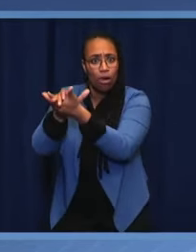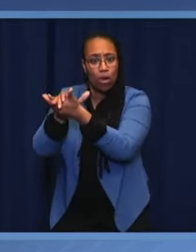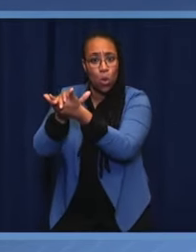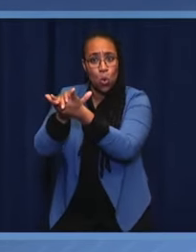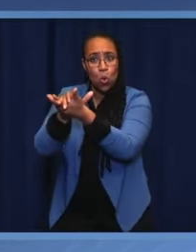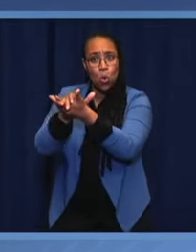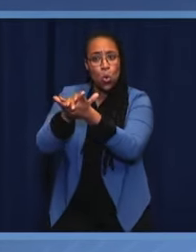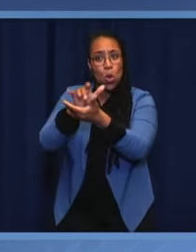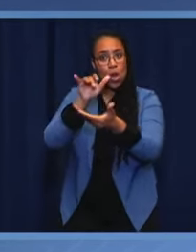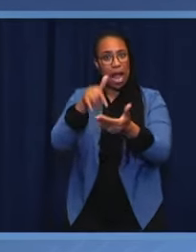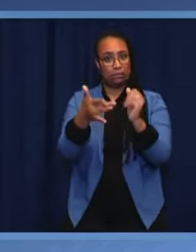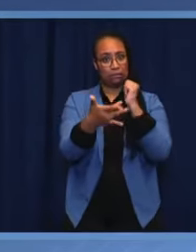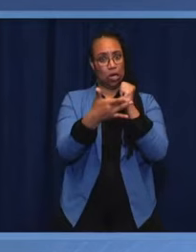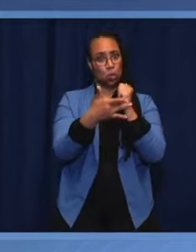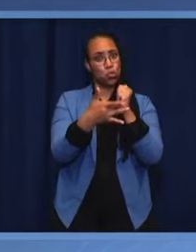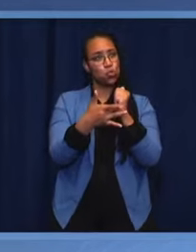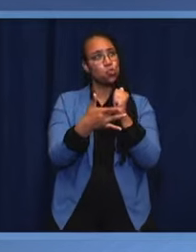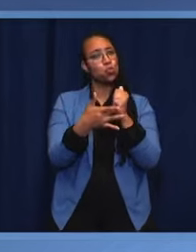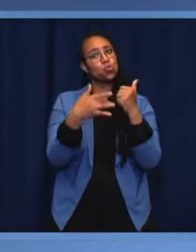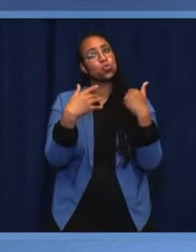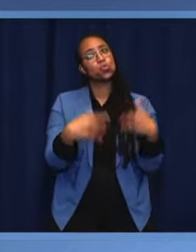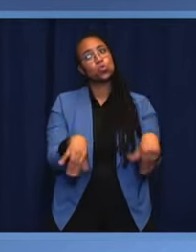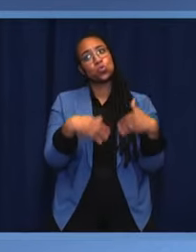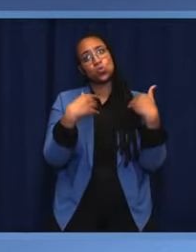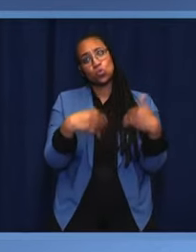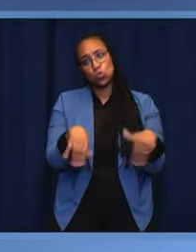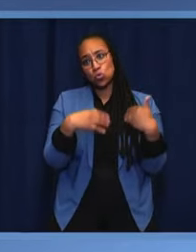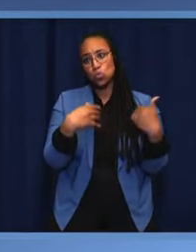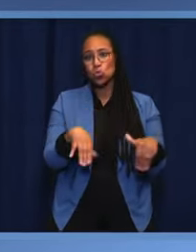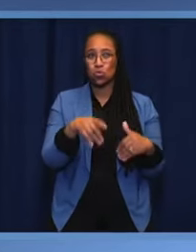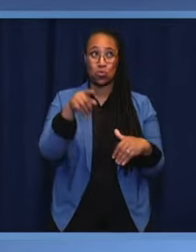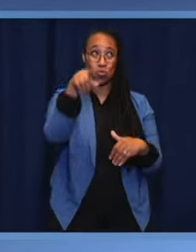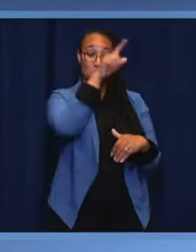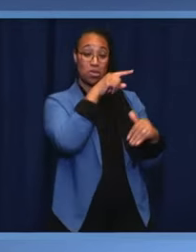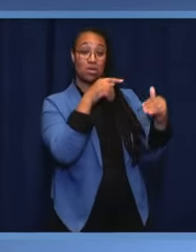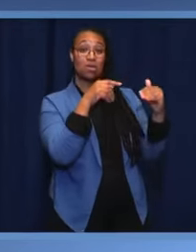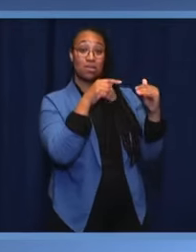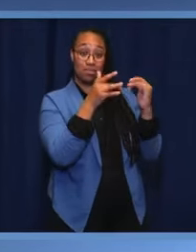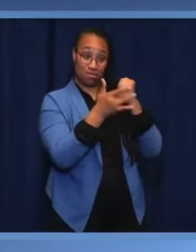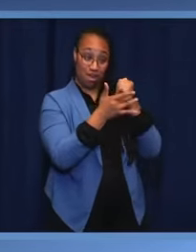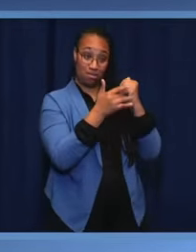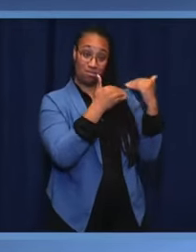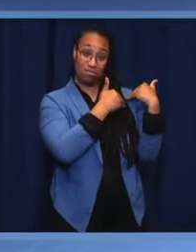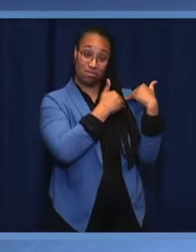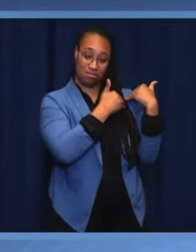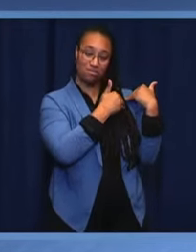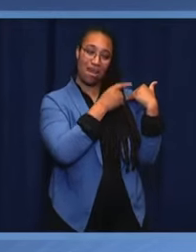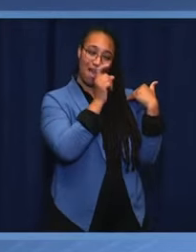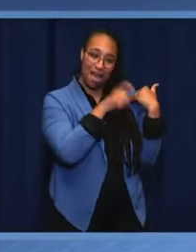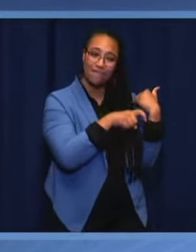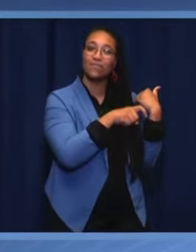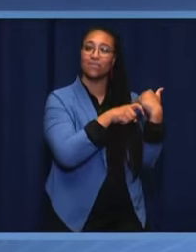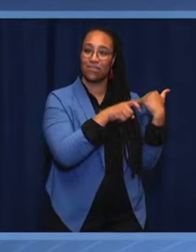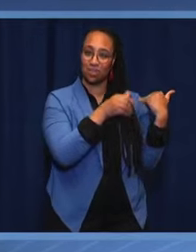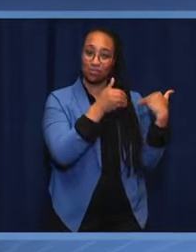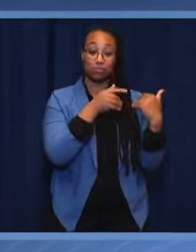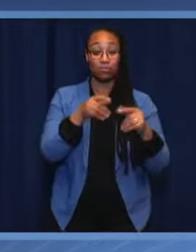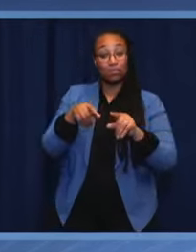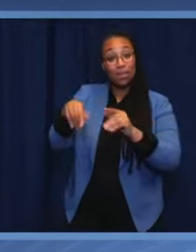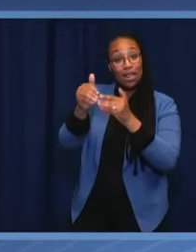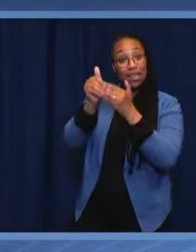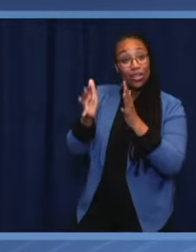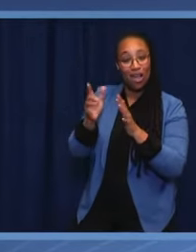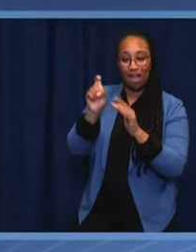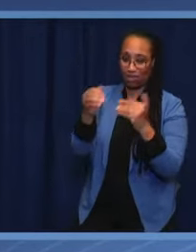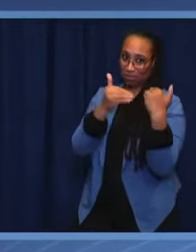giants have a responsibility. And so do we as political leaders. One